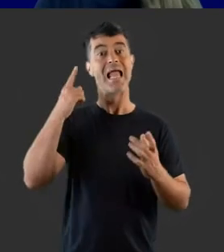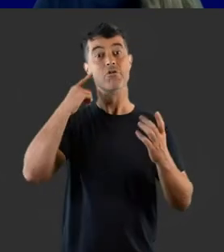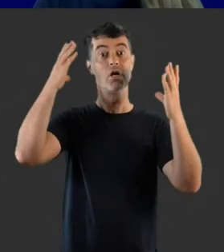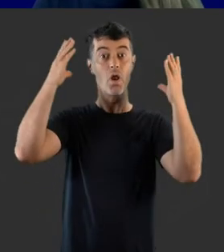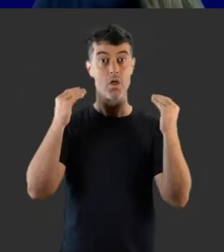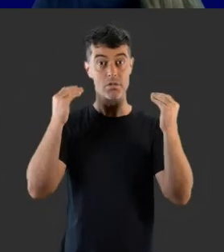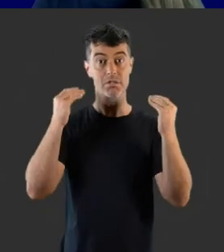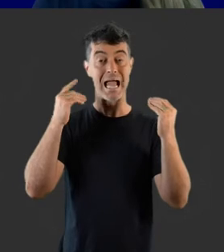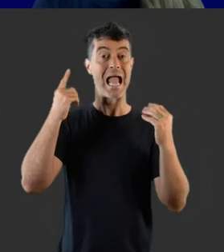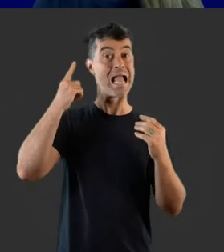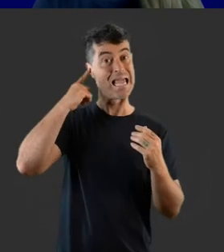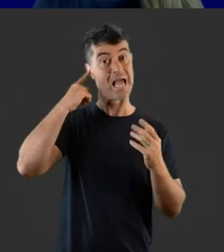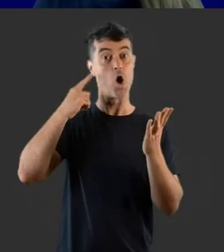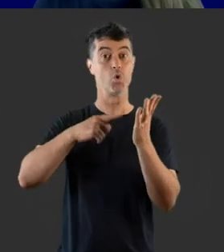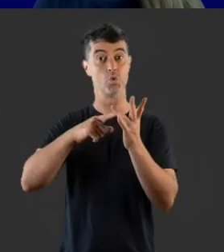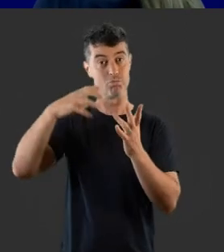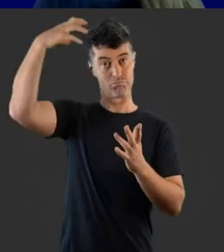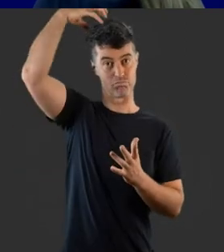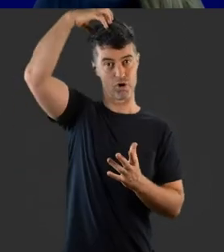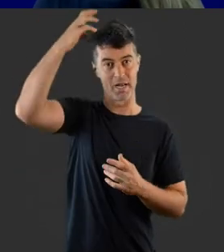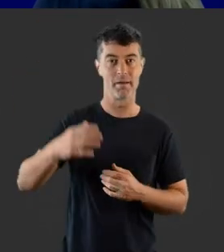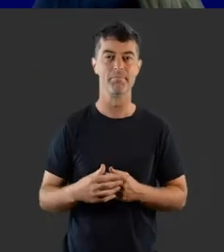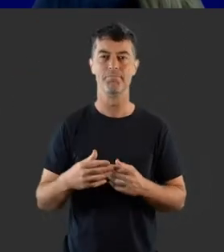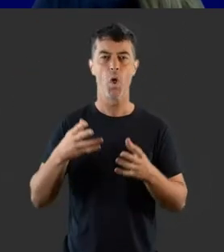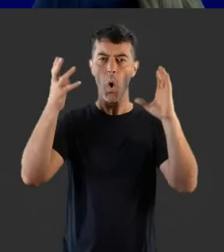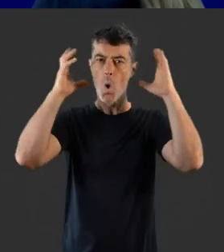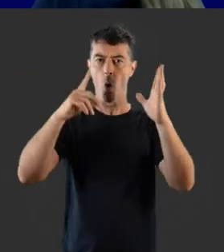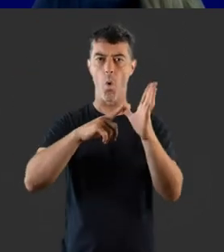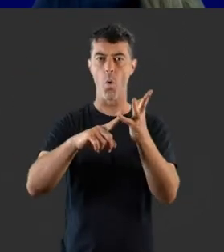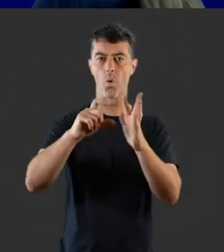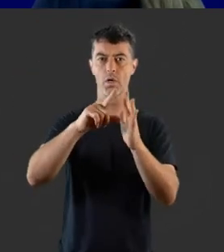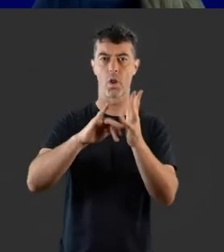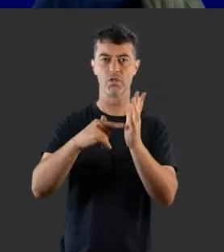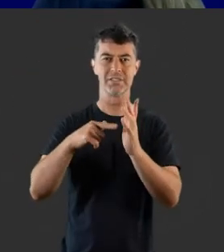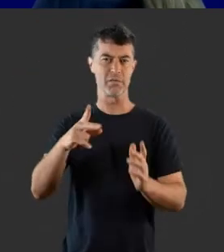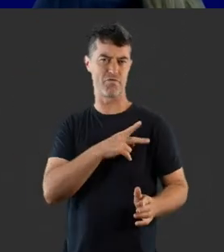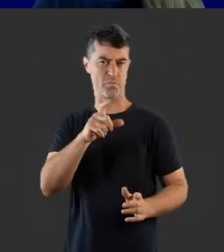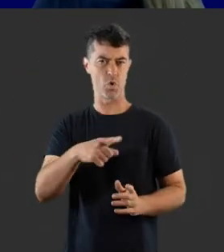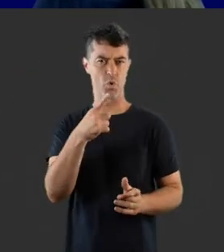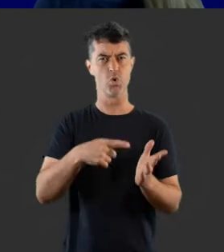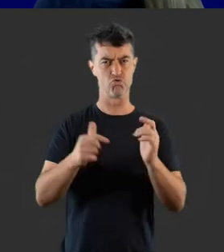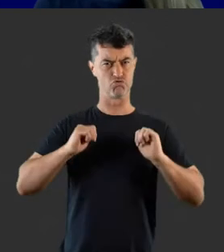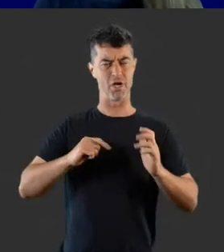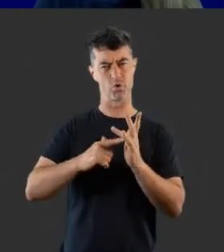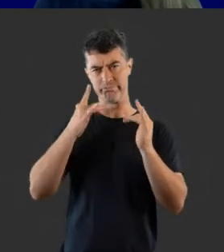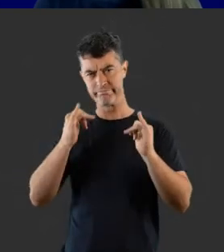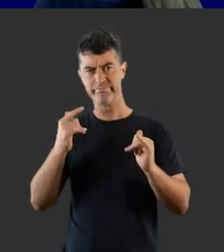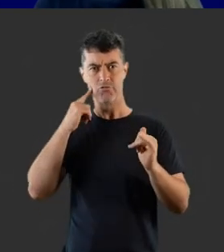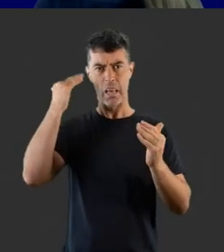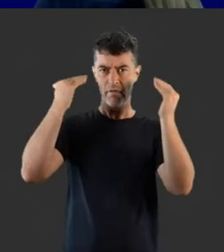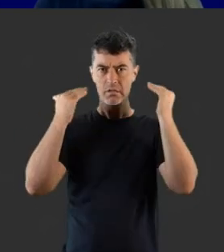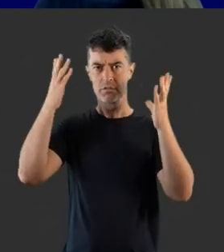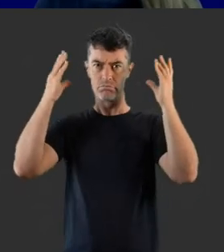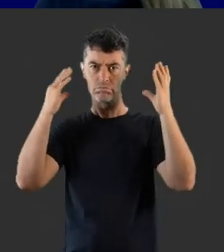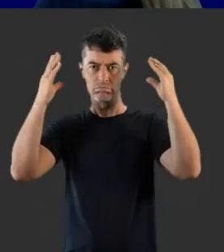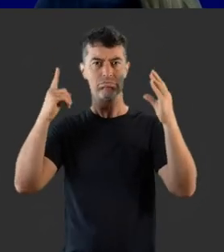Hearing loss, ear to brain. An audiologist is a professional trained to assess hearing levels and types